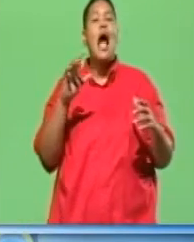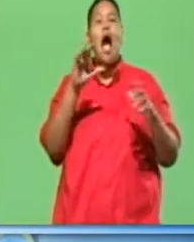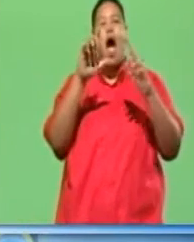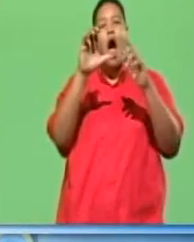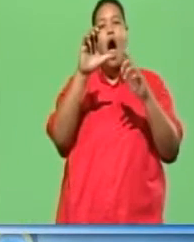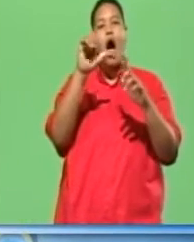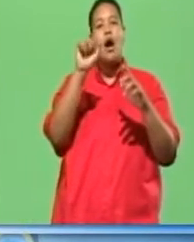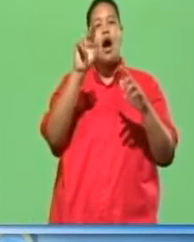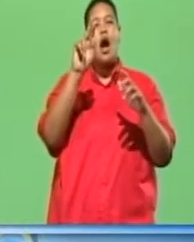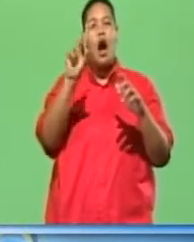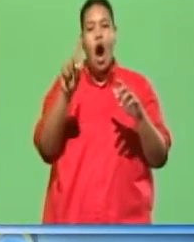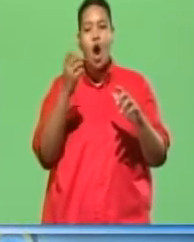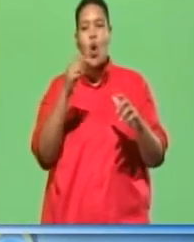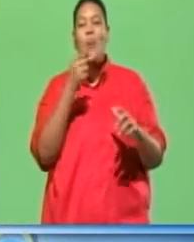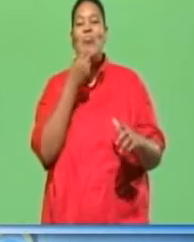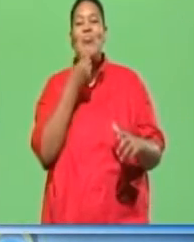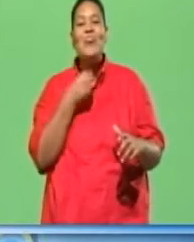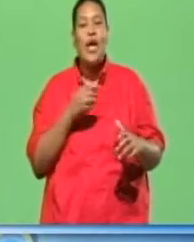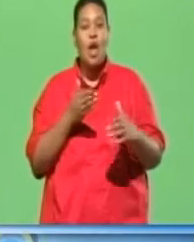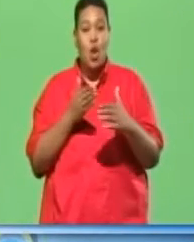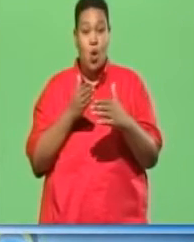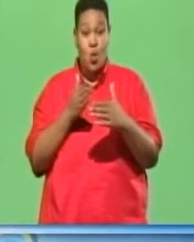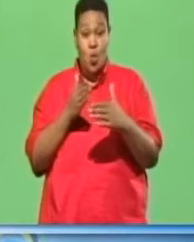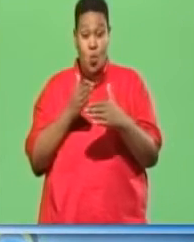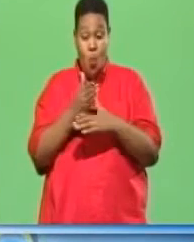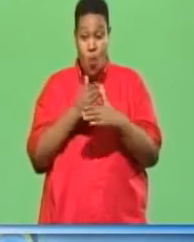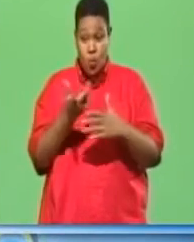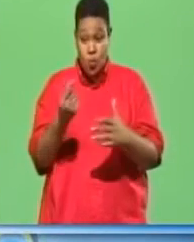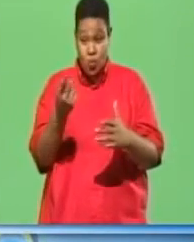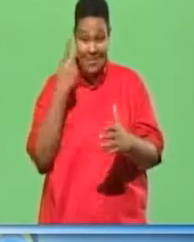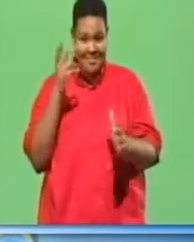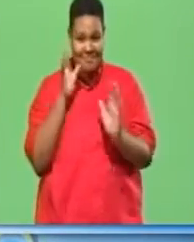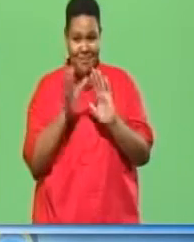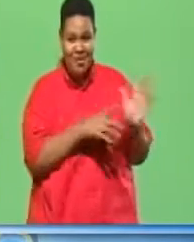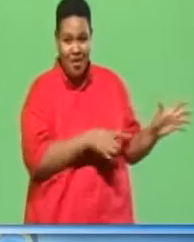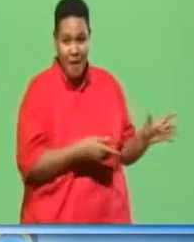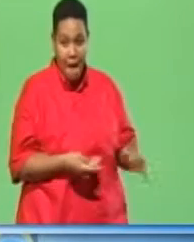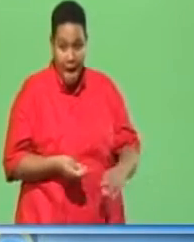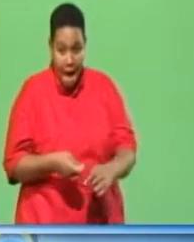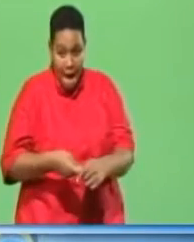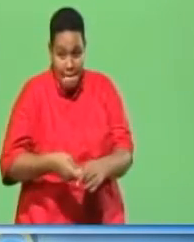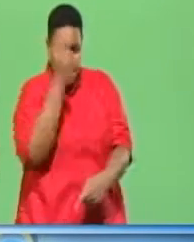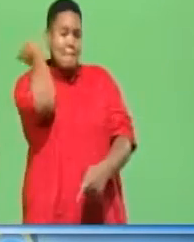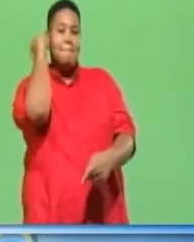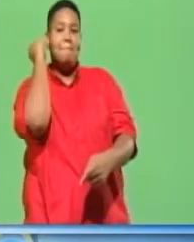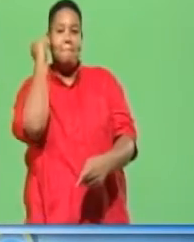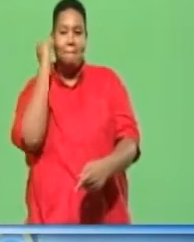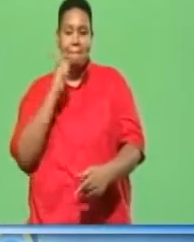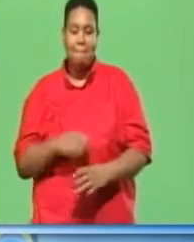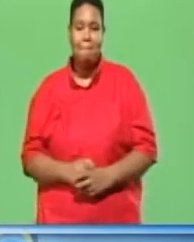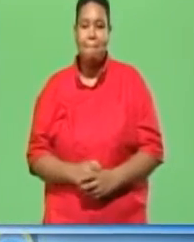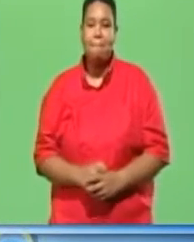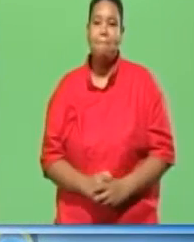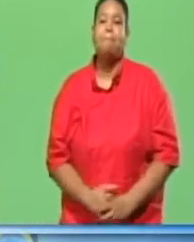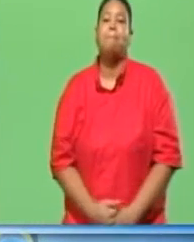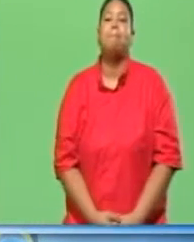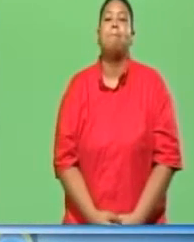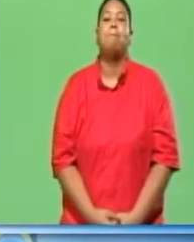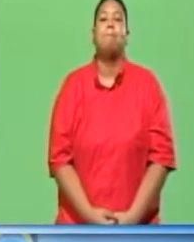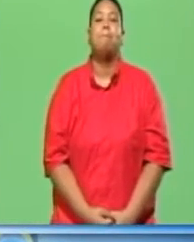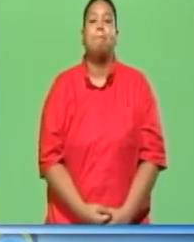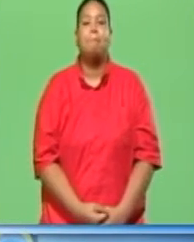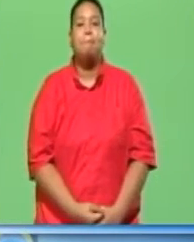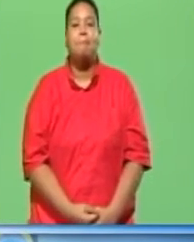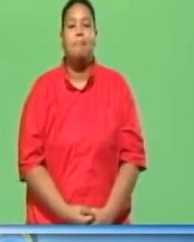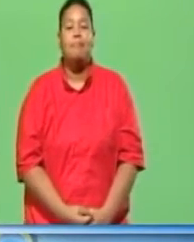on the surface beside the nail. Hook the hammer claw under the nailhead and pull the handle towards you to draw out the